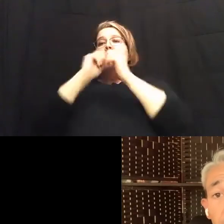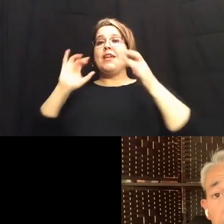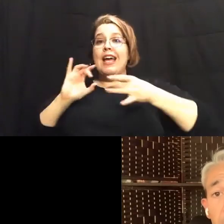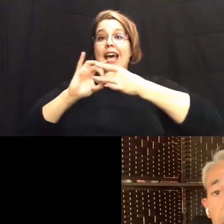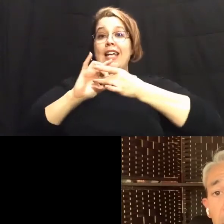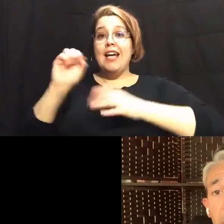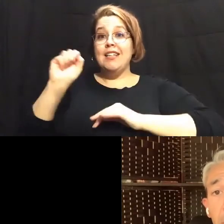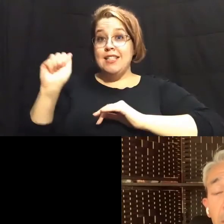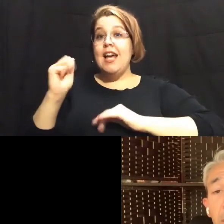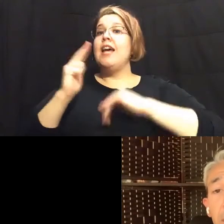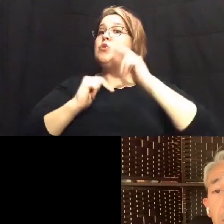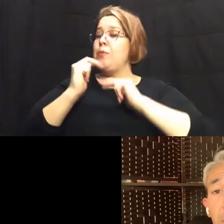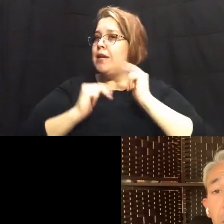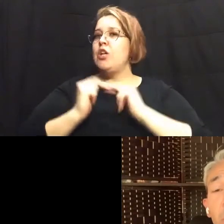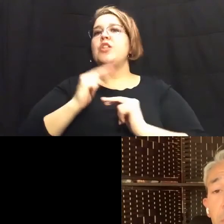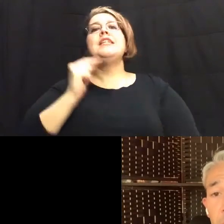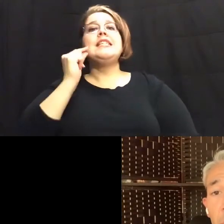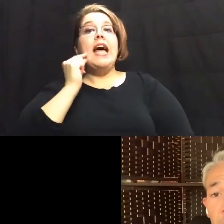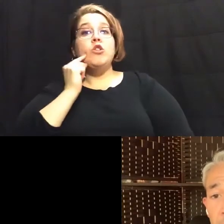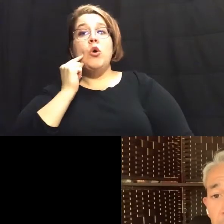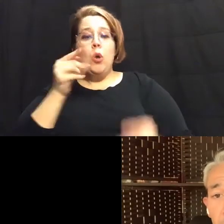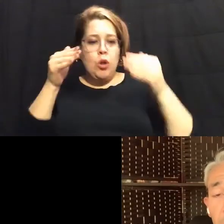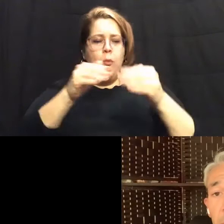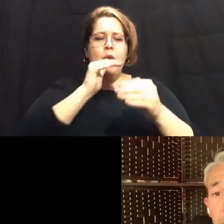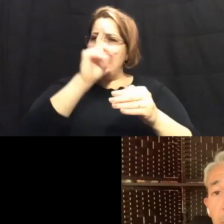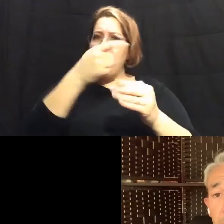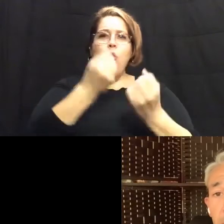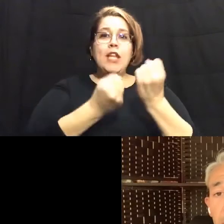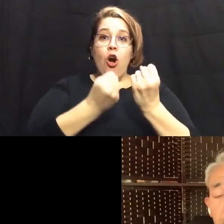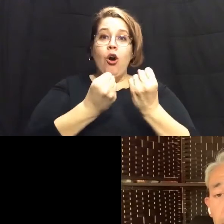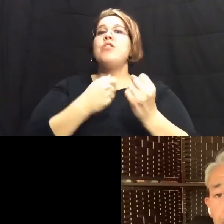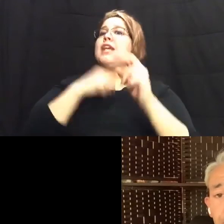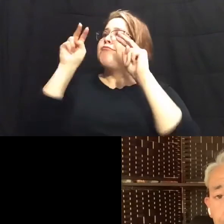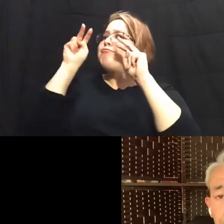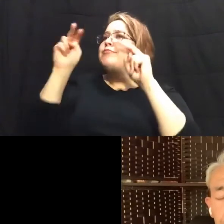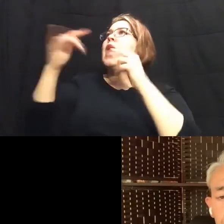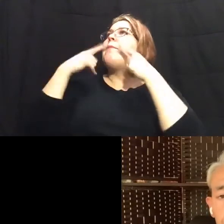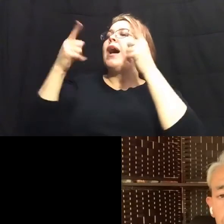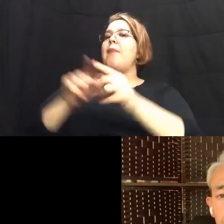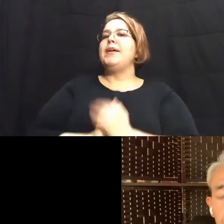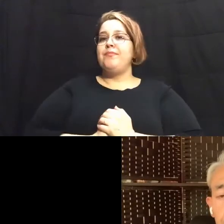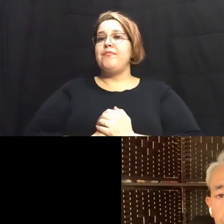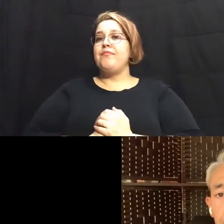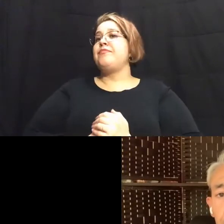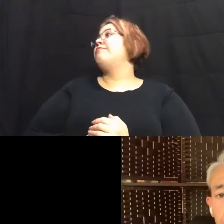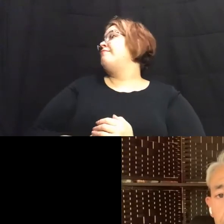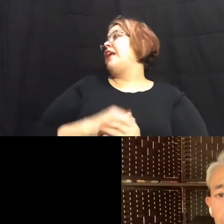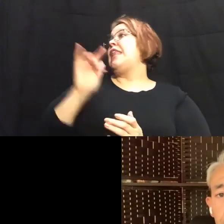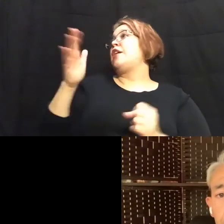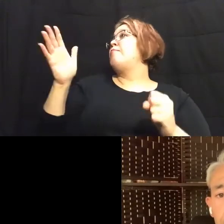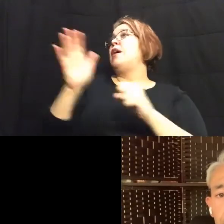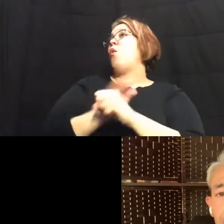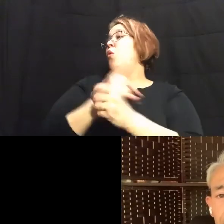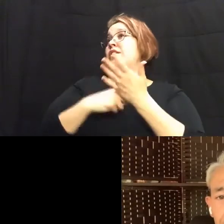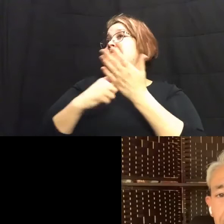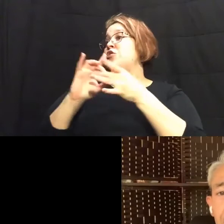about to build a san antonio time that is about more than just cars and i look forward to making that happen yeah we can have a whole issue on connect a